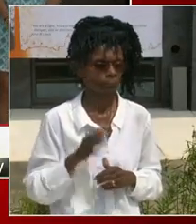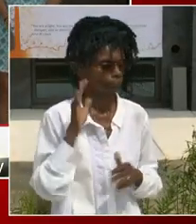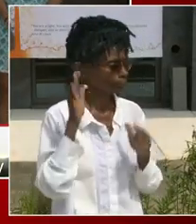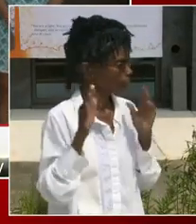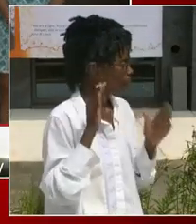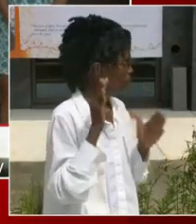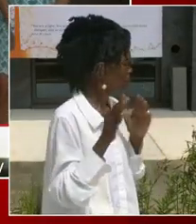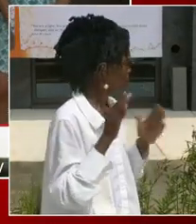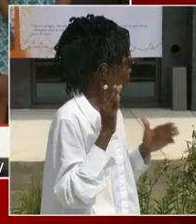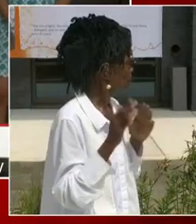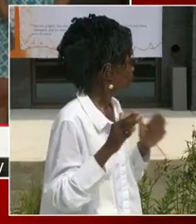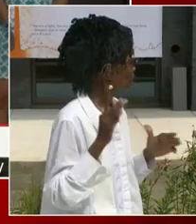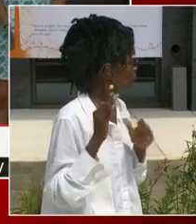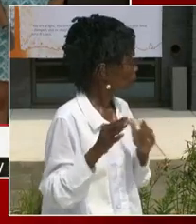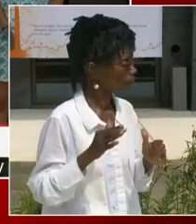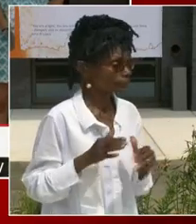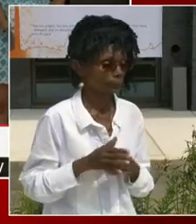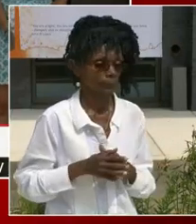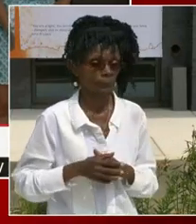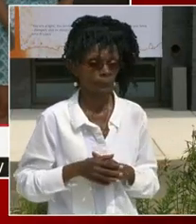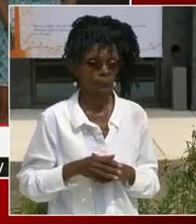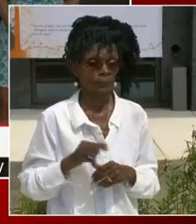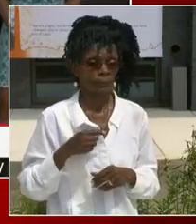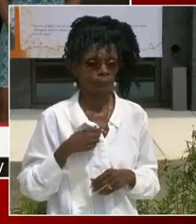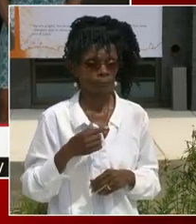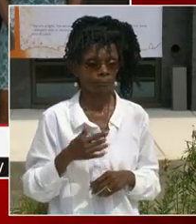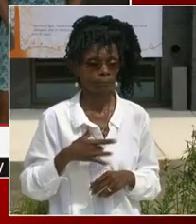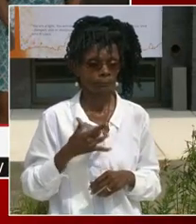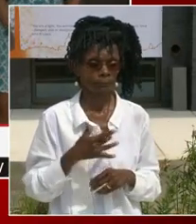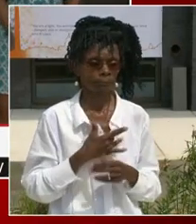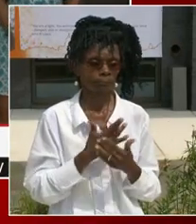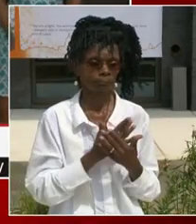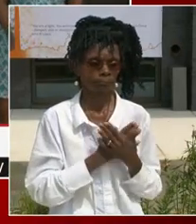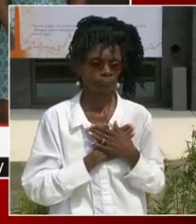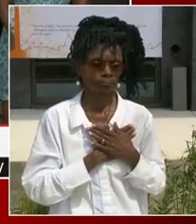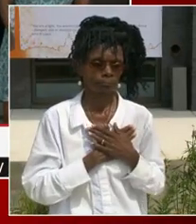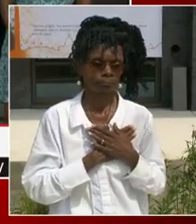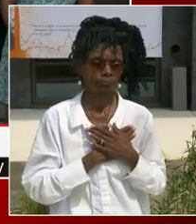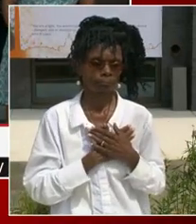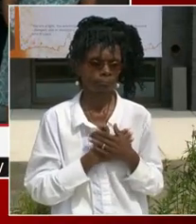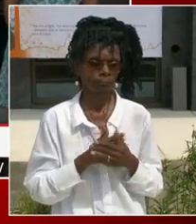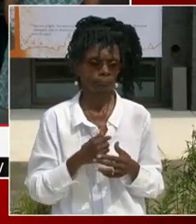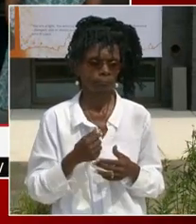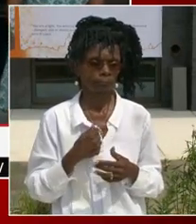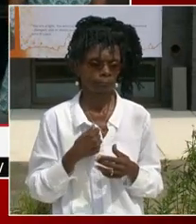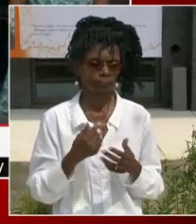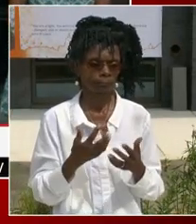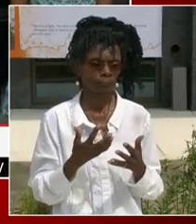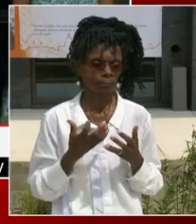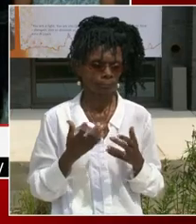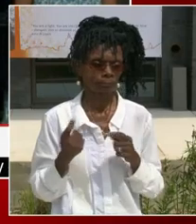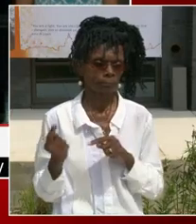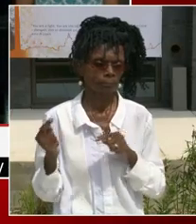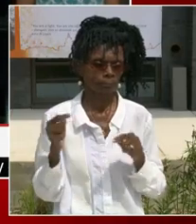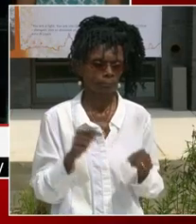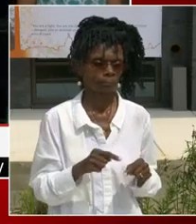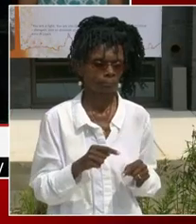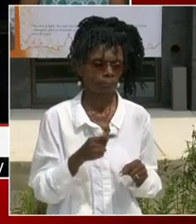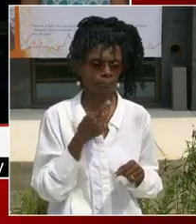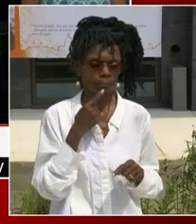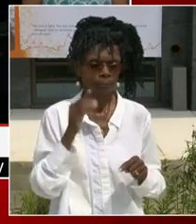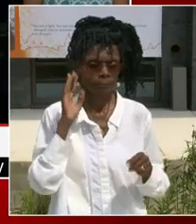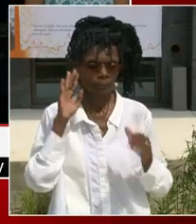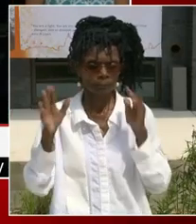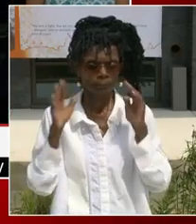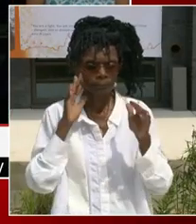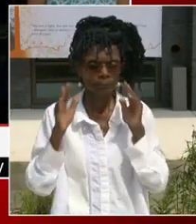I'm just moved. I just want to stop by and bring greetings. Thank you, Mayor Bowser.